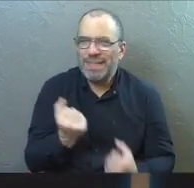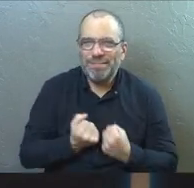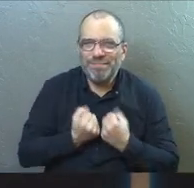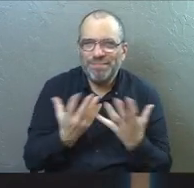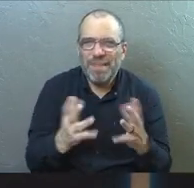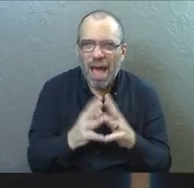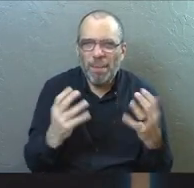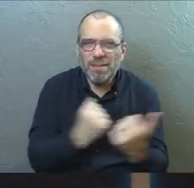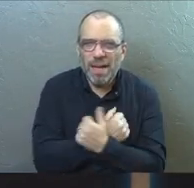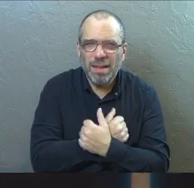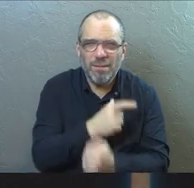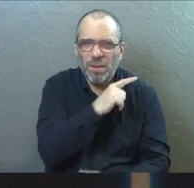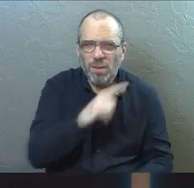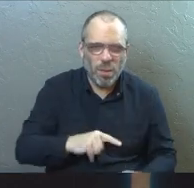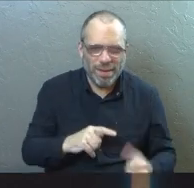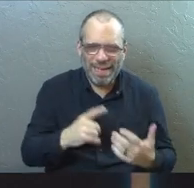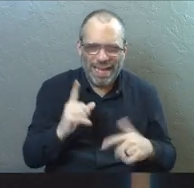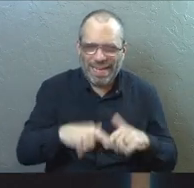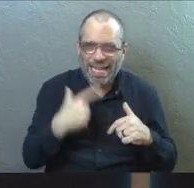He's never given up on me.